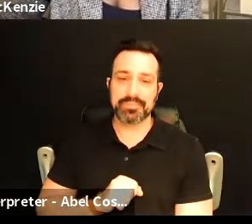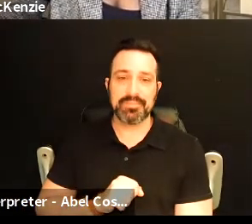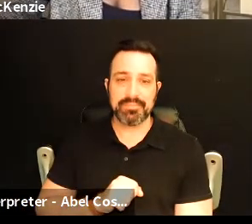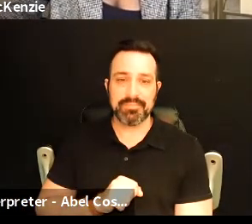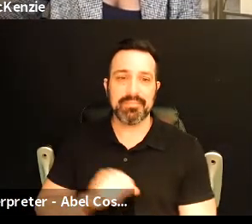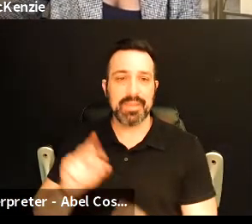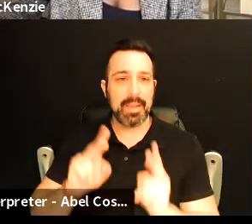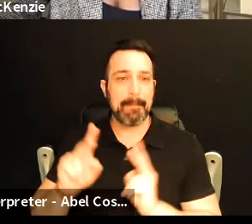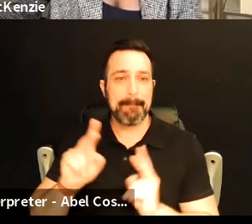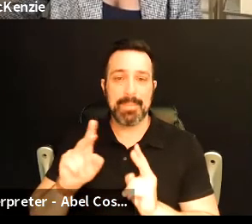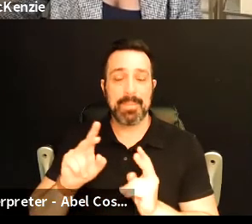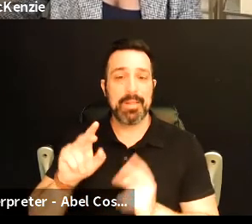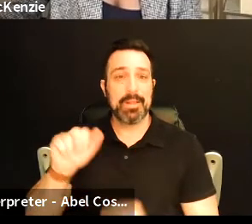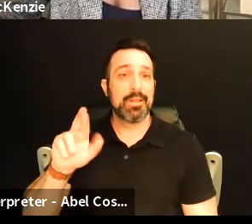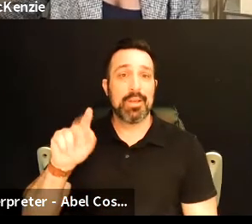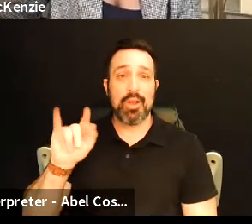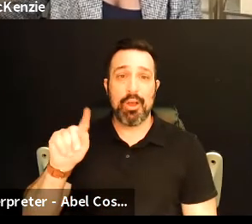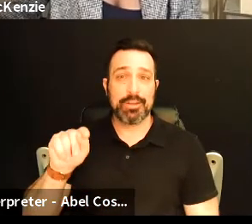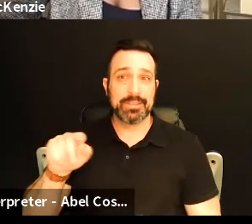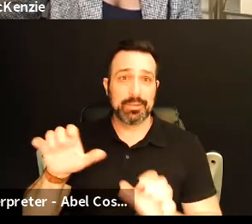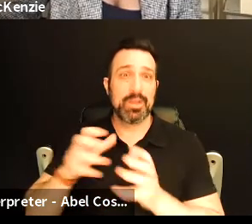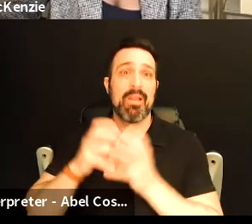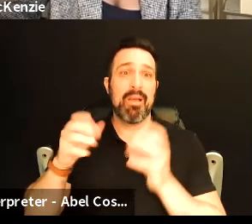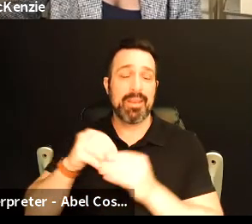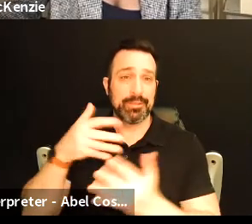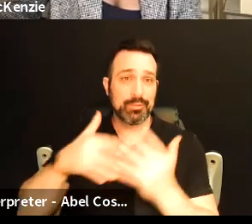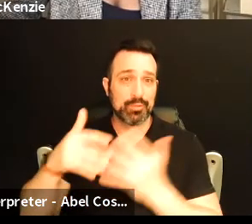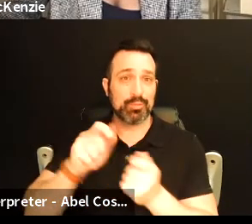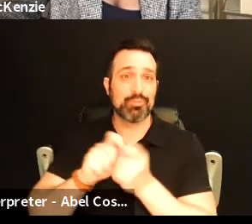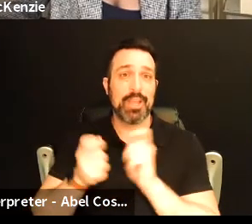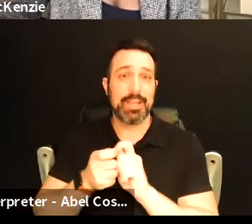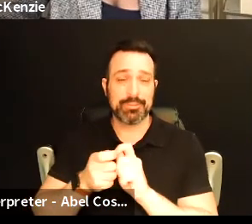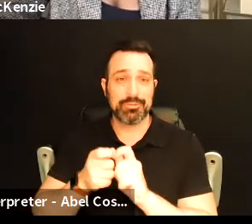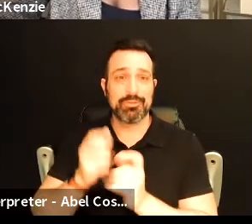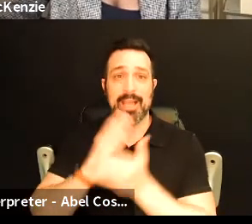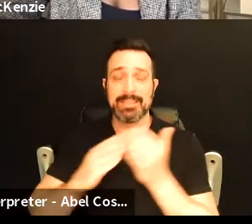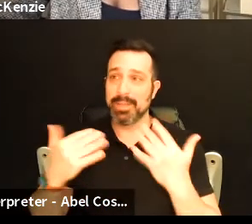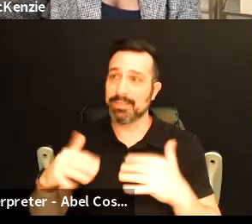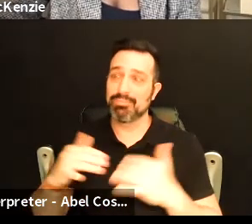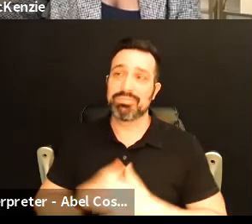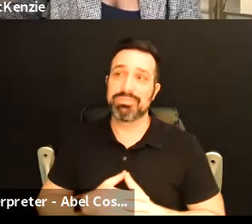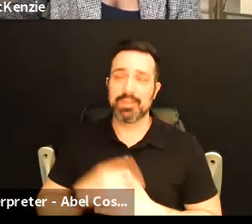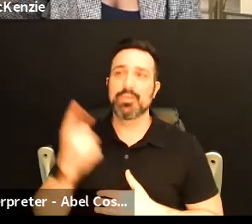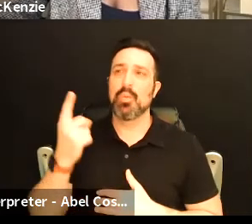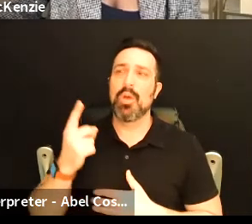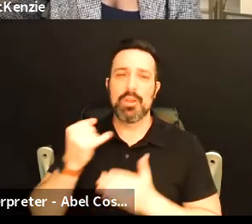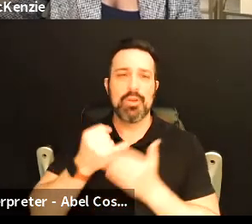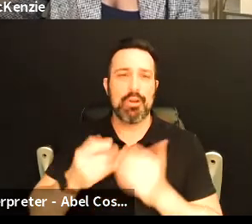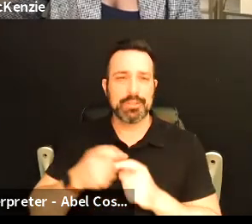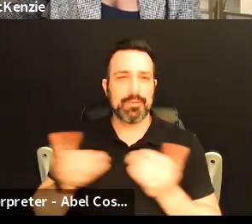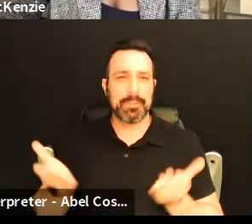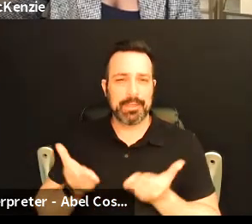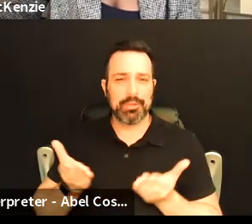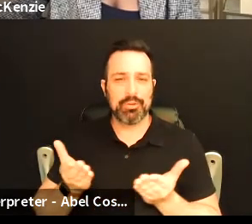people like artists doing it doing a lot in the social change uh aspect um there's this artist from over here